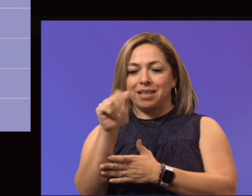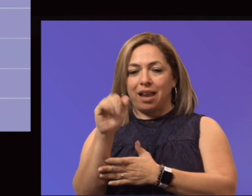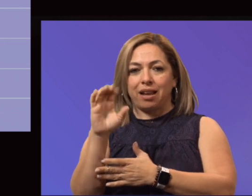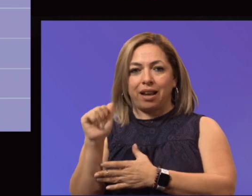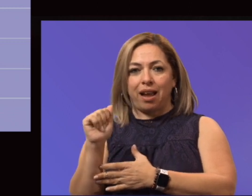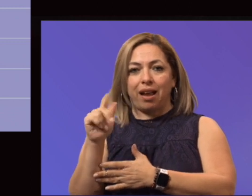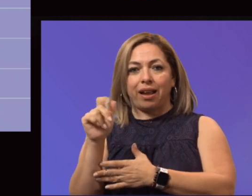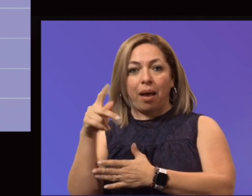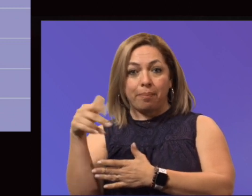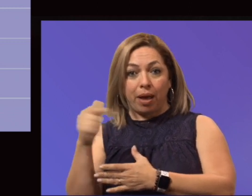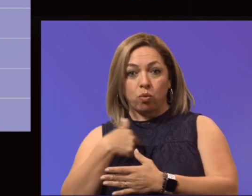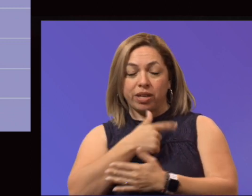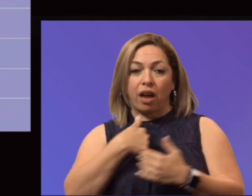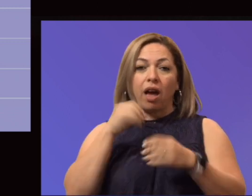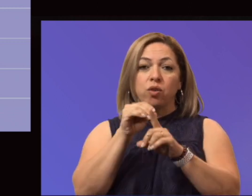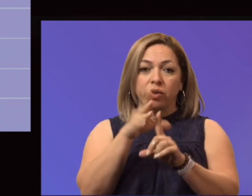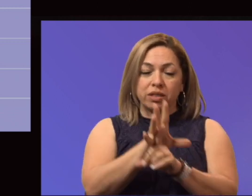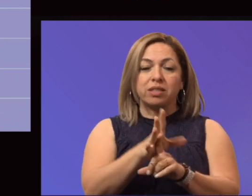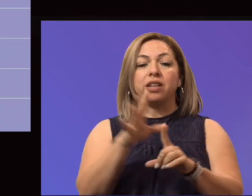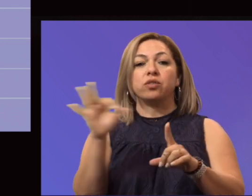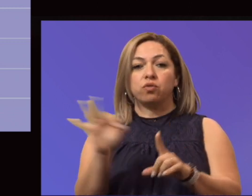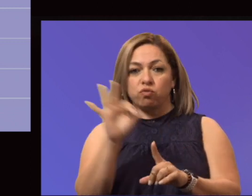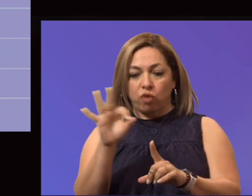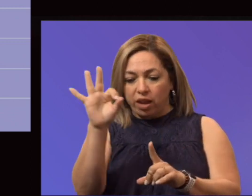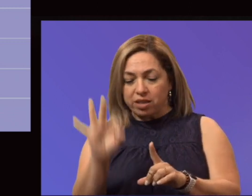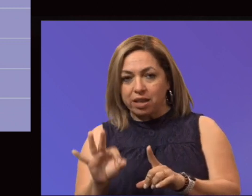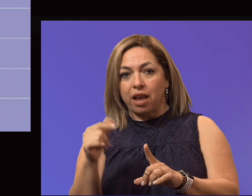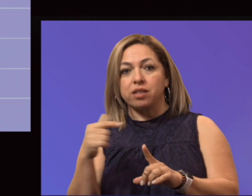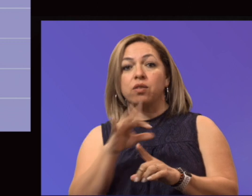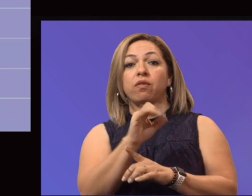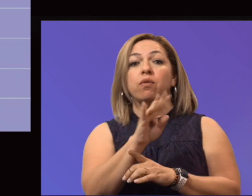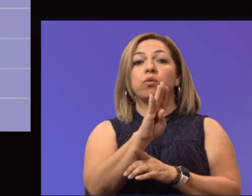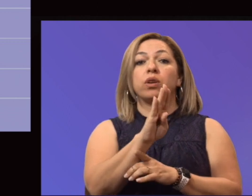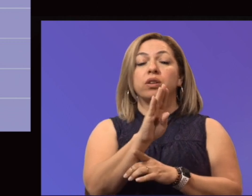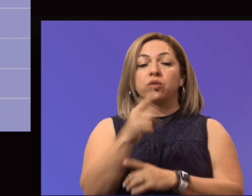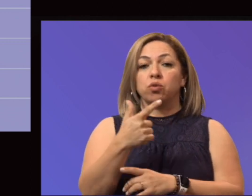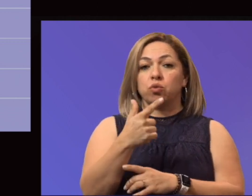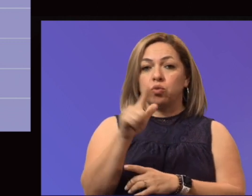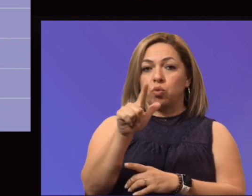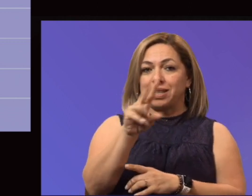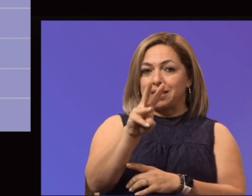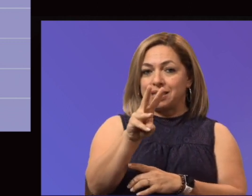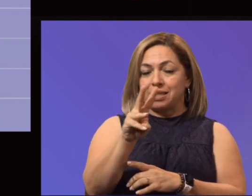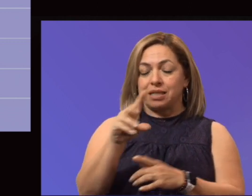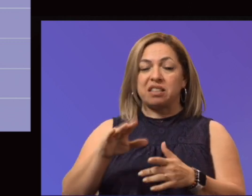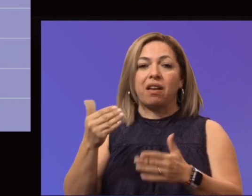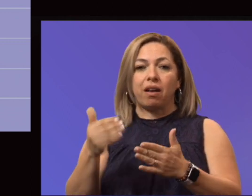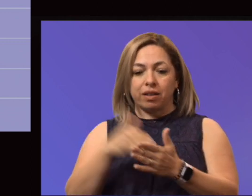We had orientations that were held in Fridays. They began on February 26, and we had them again on June the 11th.